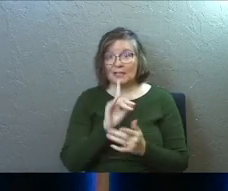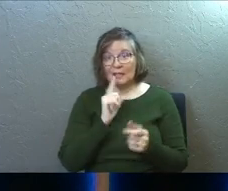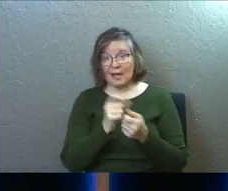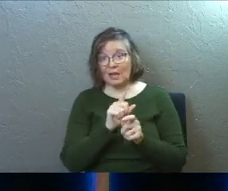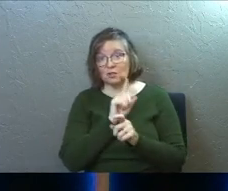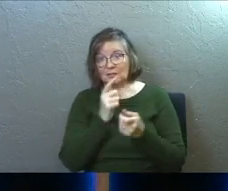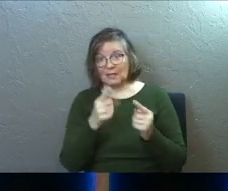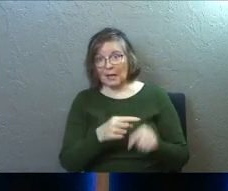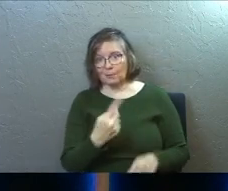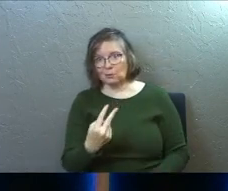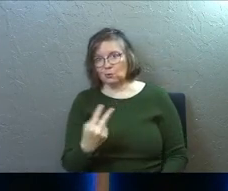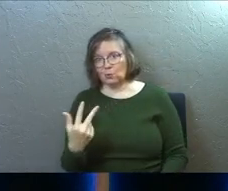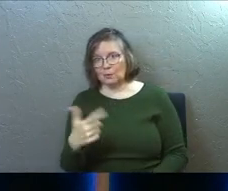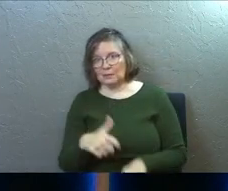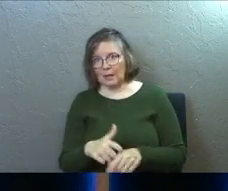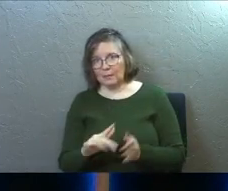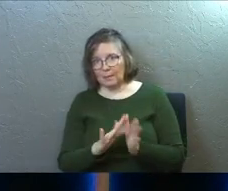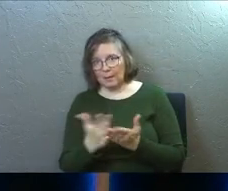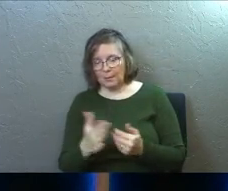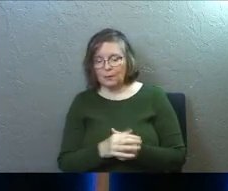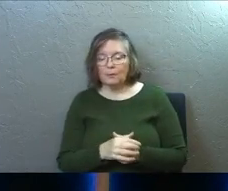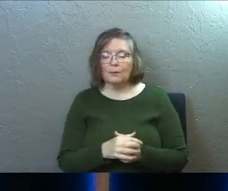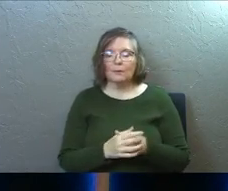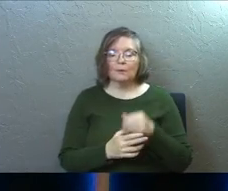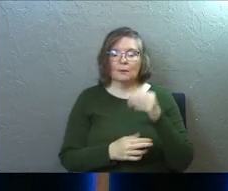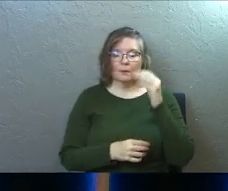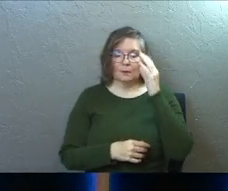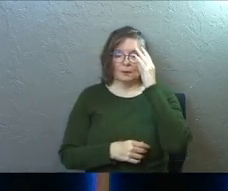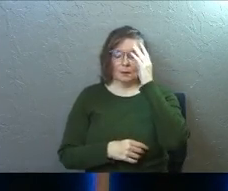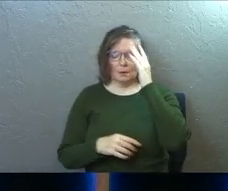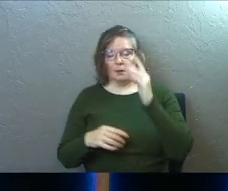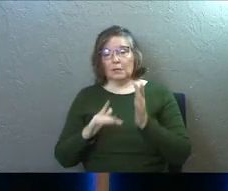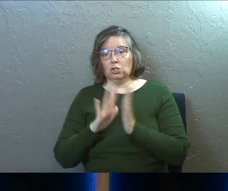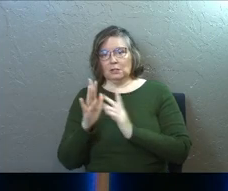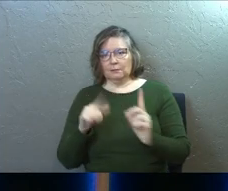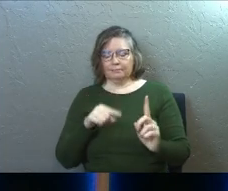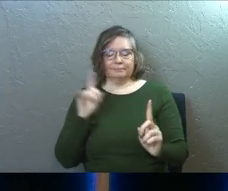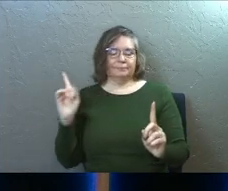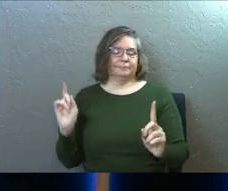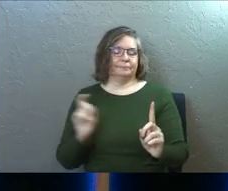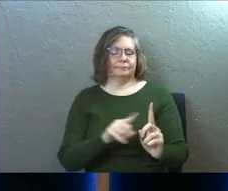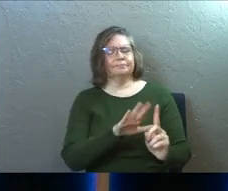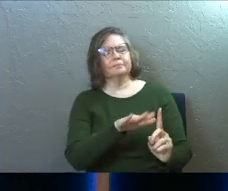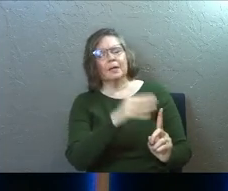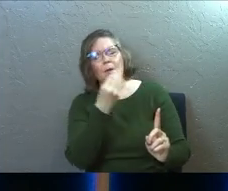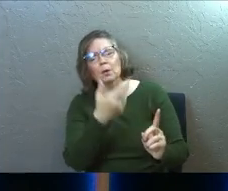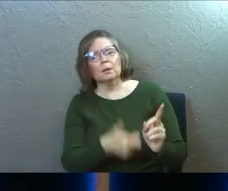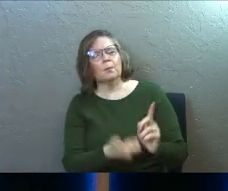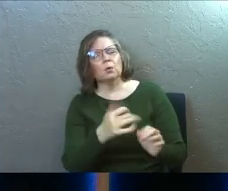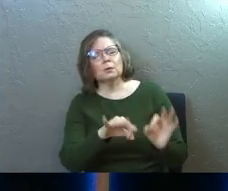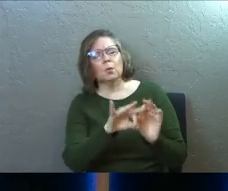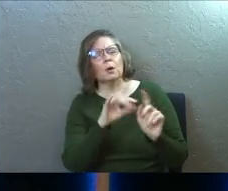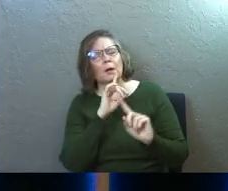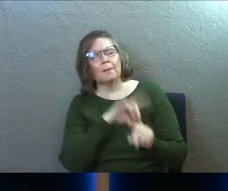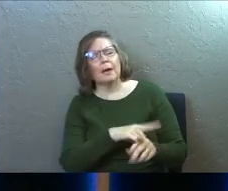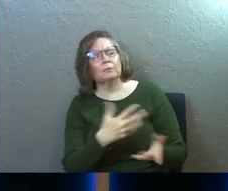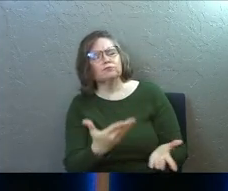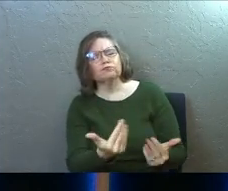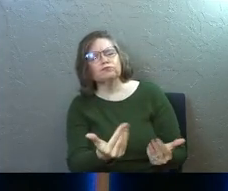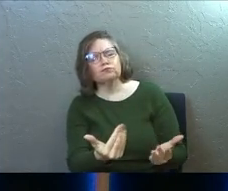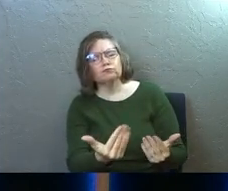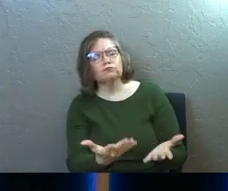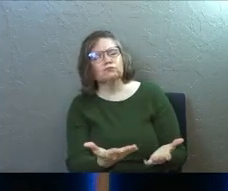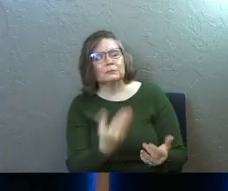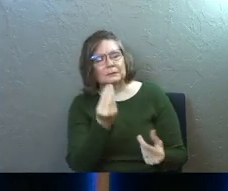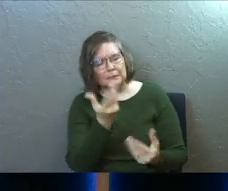actually happened two or three times in the gospels. They go to Jesus and say, tell us what's the most important commandment. And that makes sense